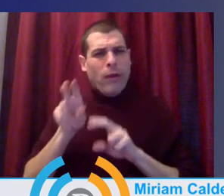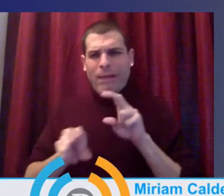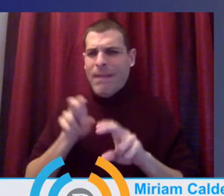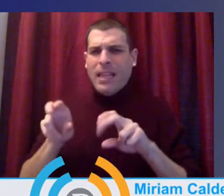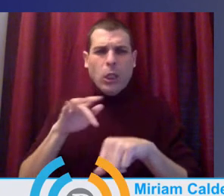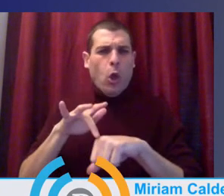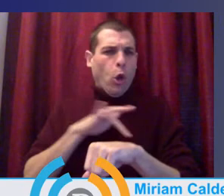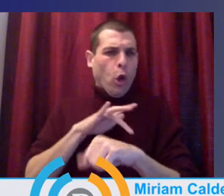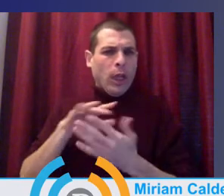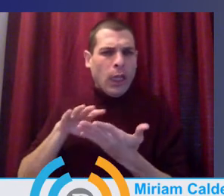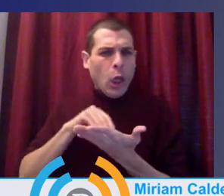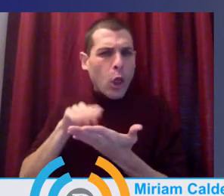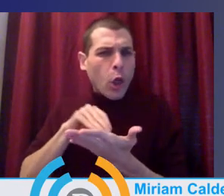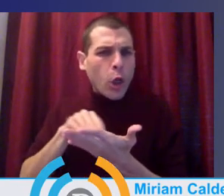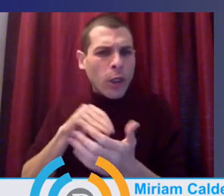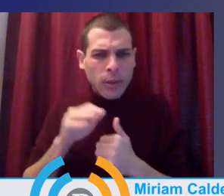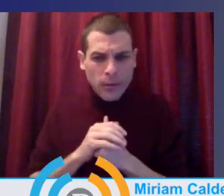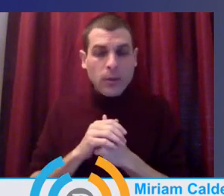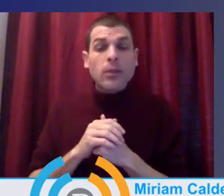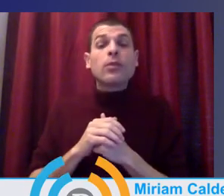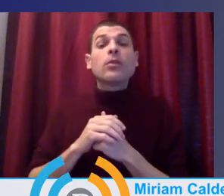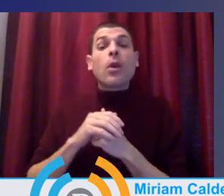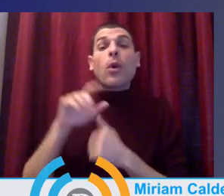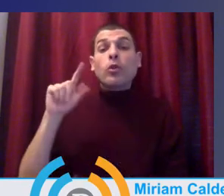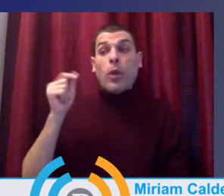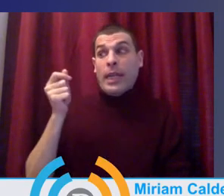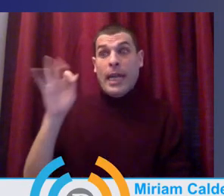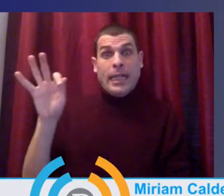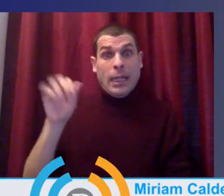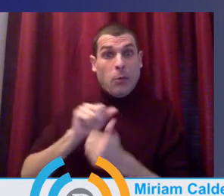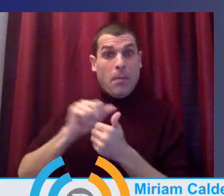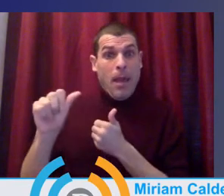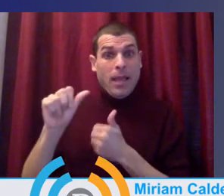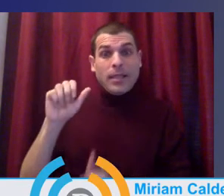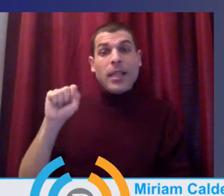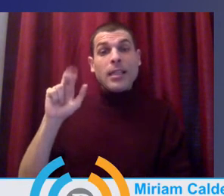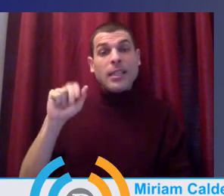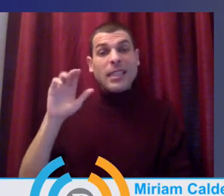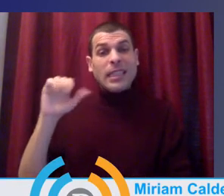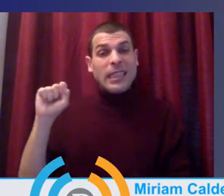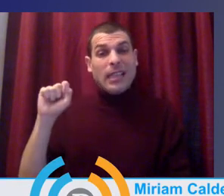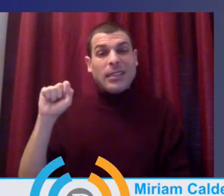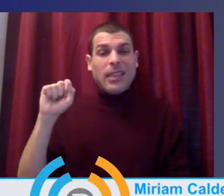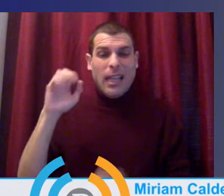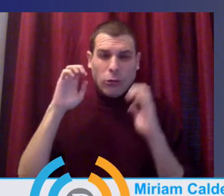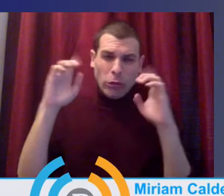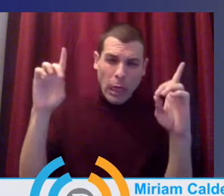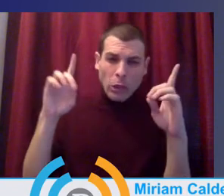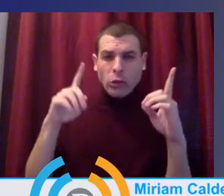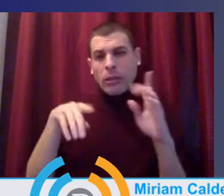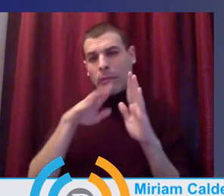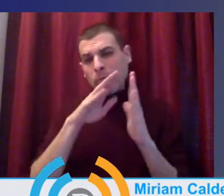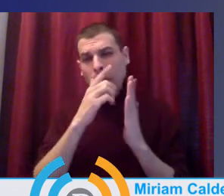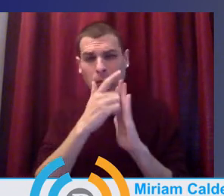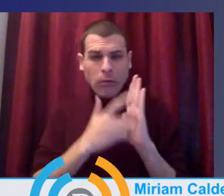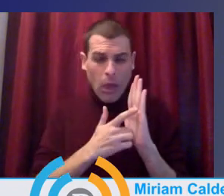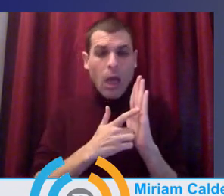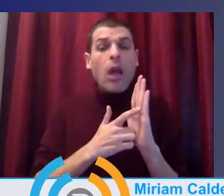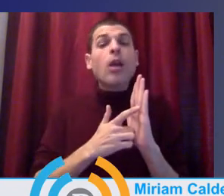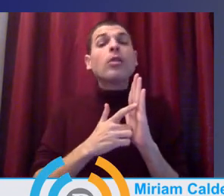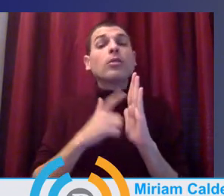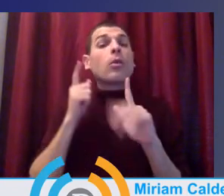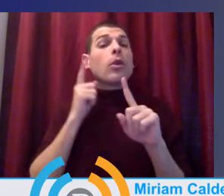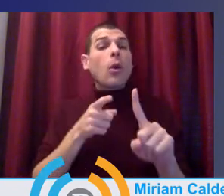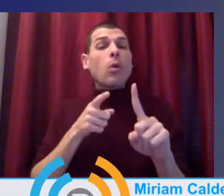passage of the Student Success Act in 2019, our state was making a new $200 million a year investment and expanded early